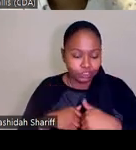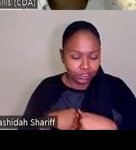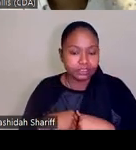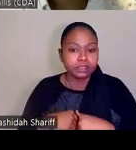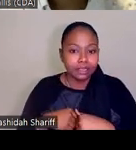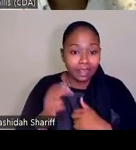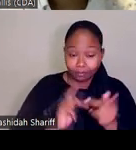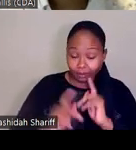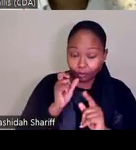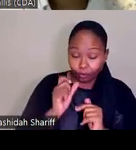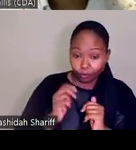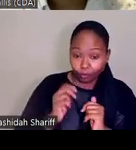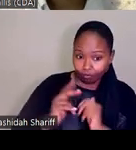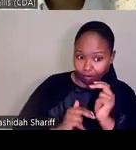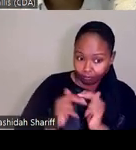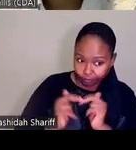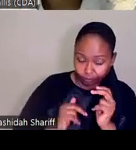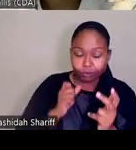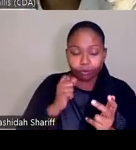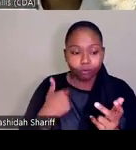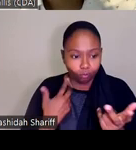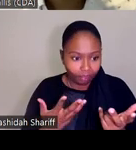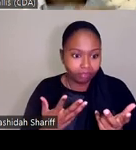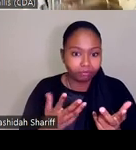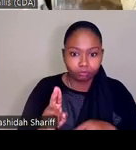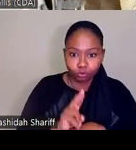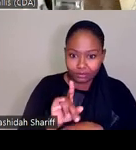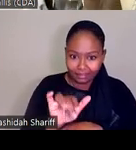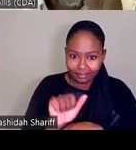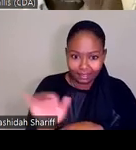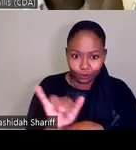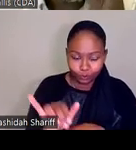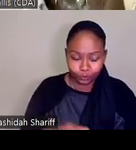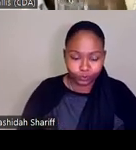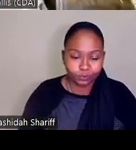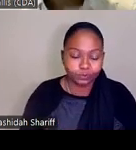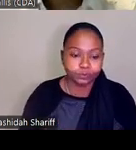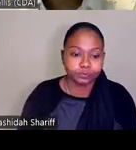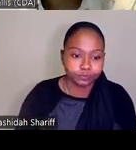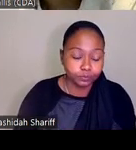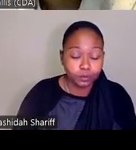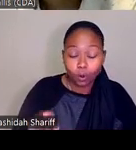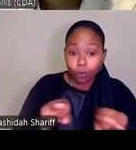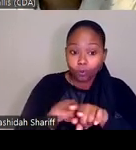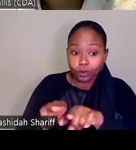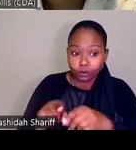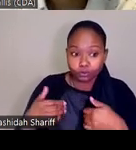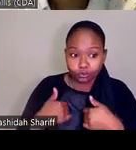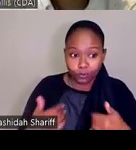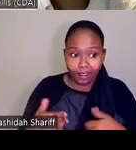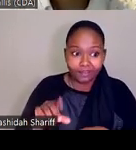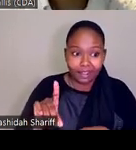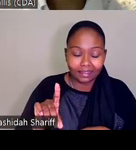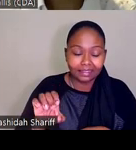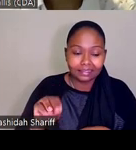feel comfortable kind of creating their own takeaways from the data as well. Go to the next slide, please. We also house what we call a demographic